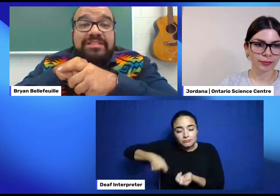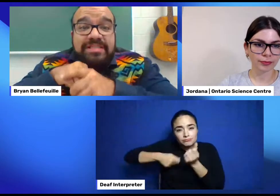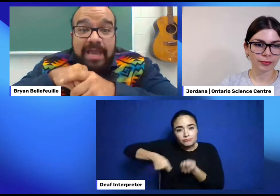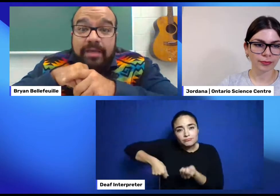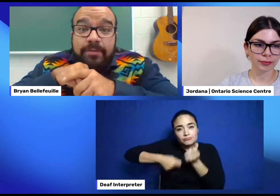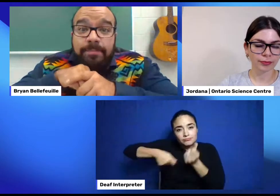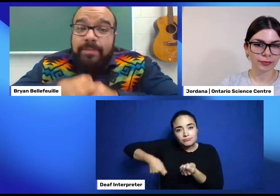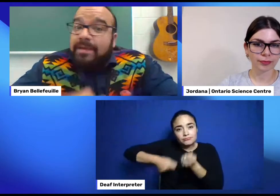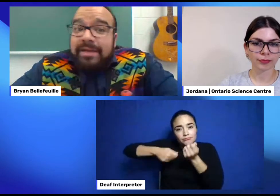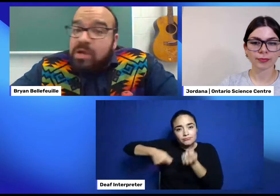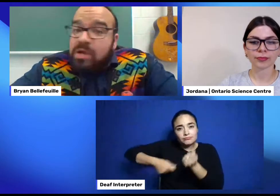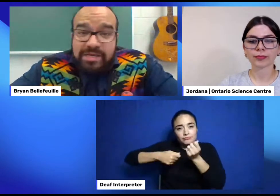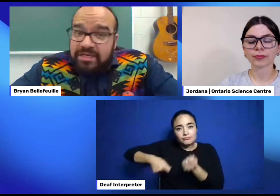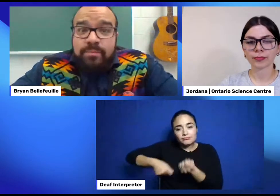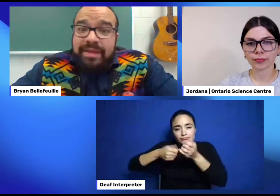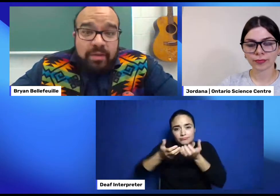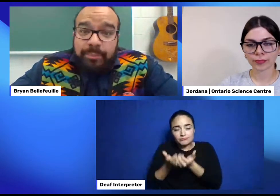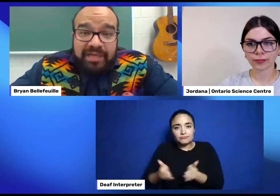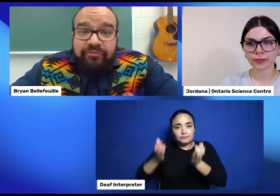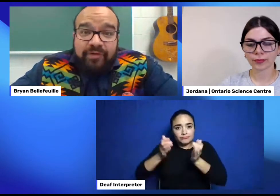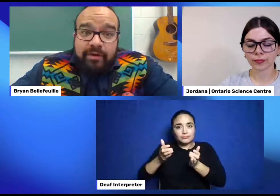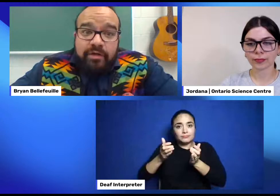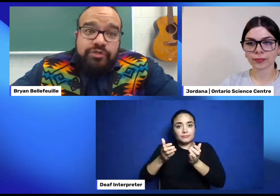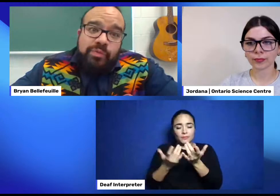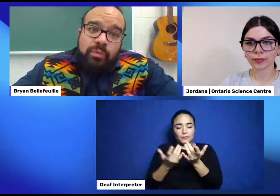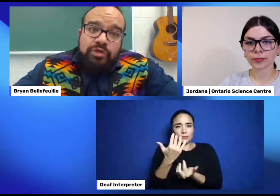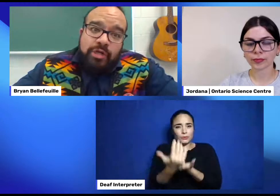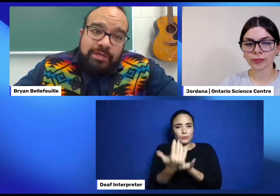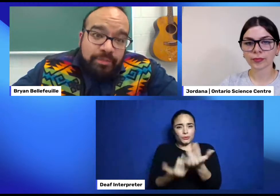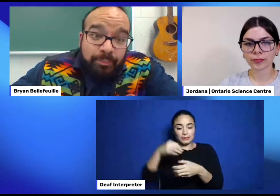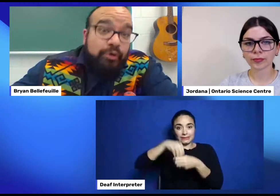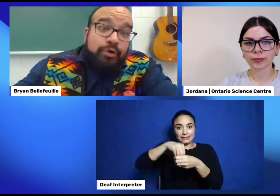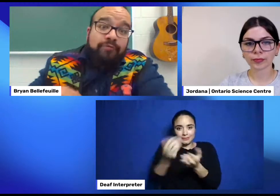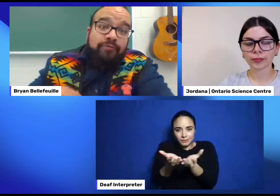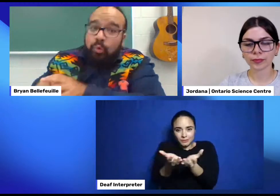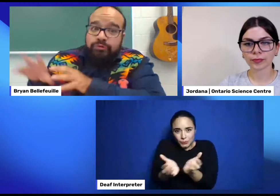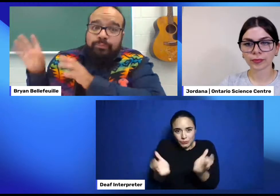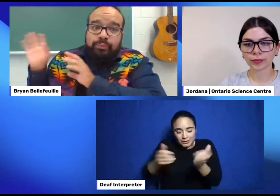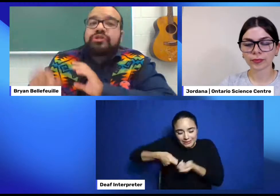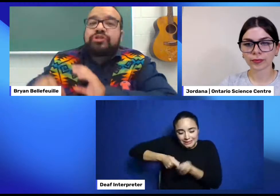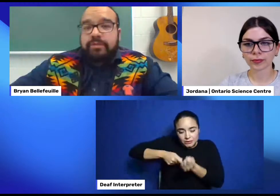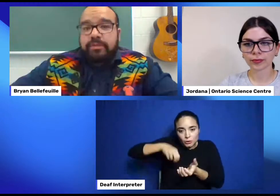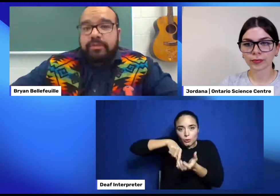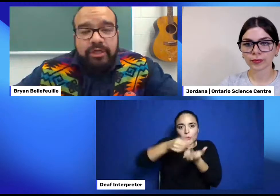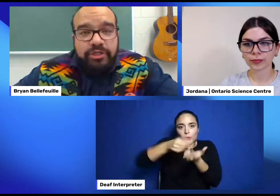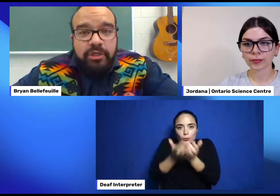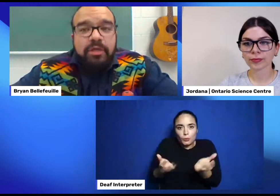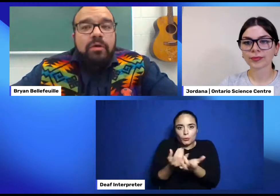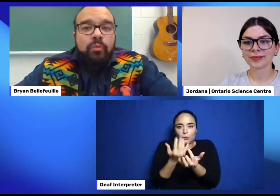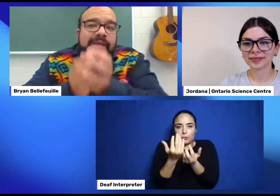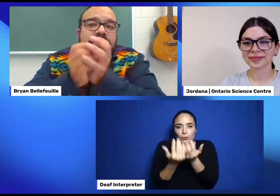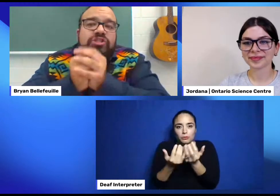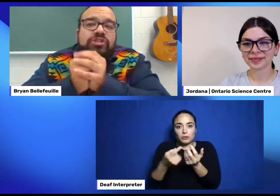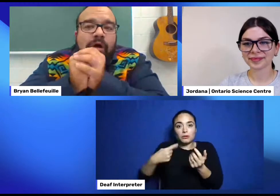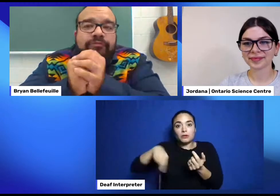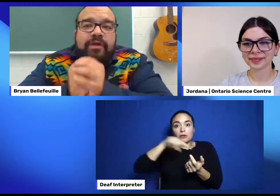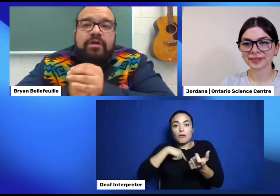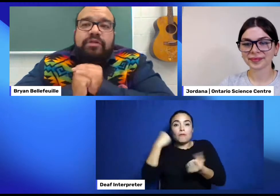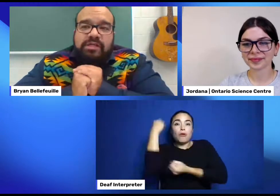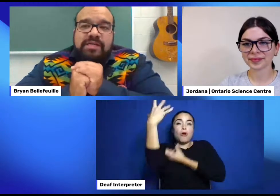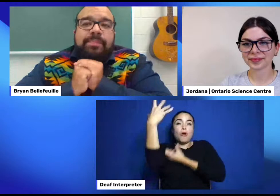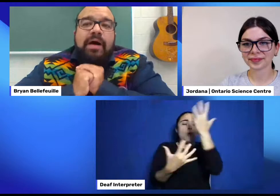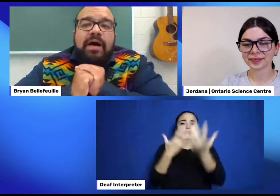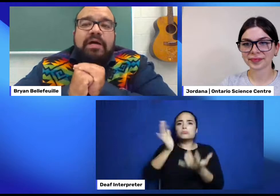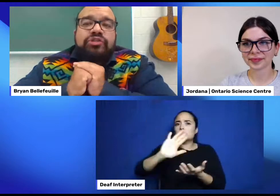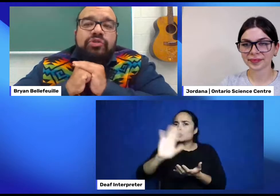fire would stay. Now we didn't make a big fire. Because we weren't trying to burn off old brush in the bush. We made a small